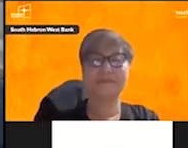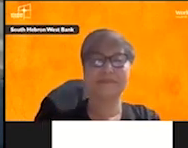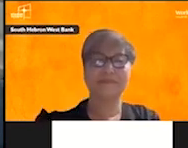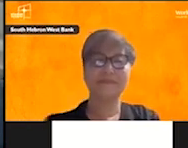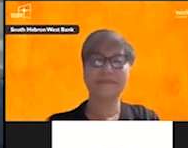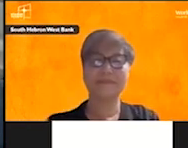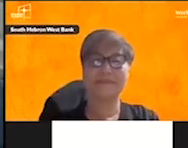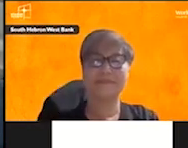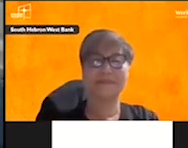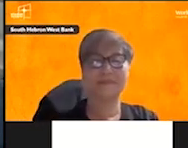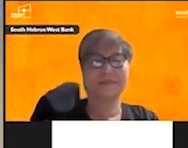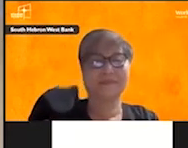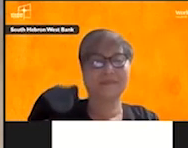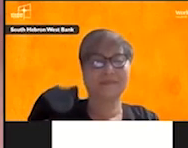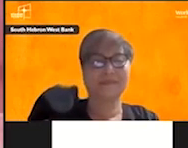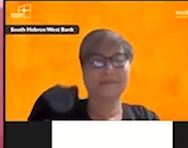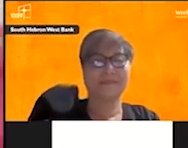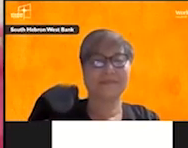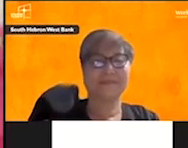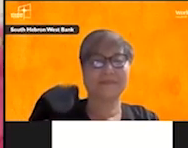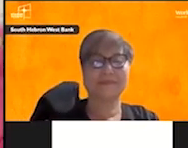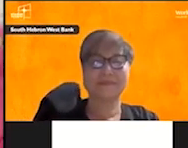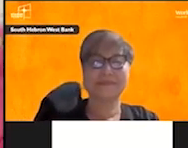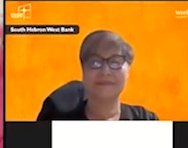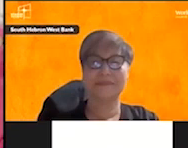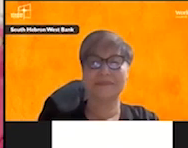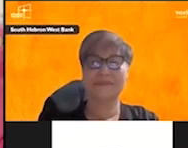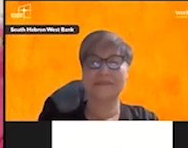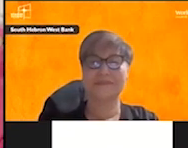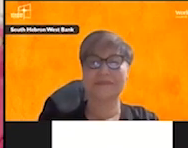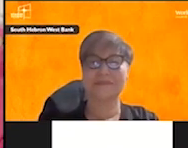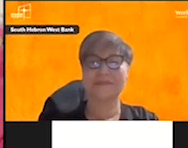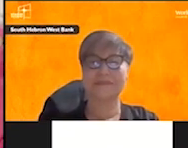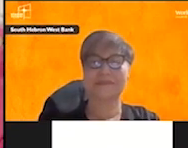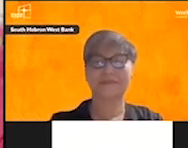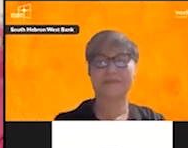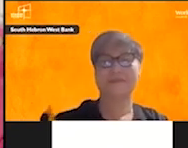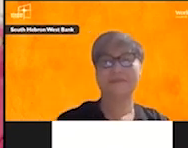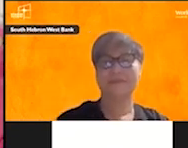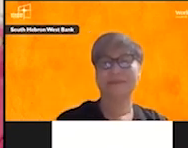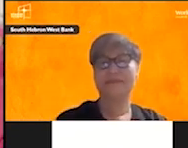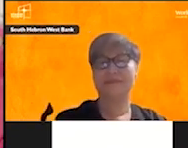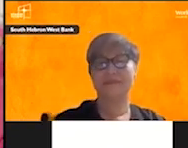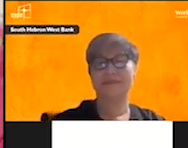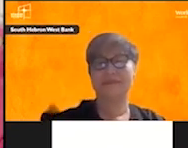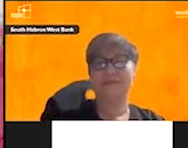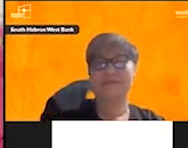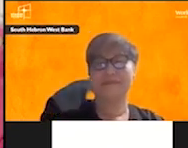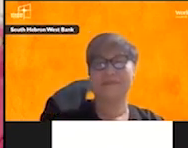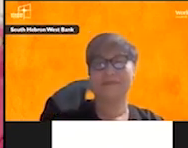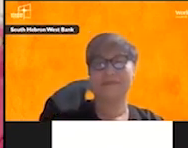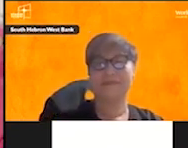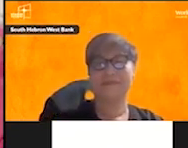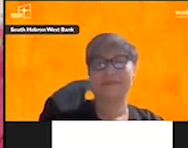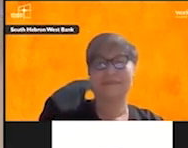return to implement our activities. We will also conduct extracurricular activities at schools to help children get rid of the negative side effects